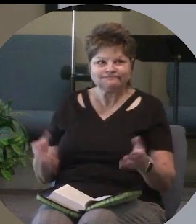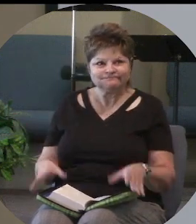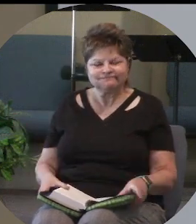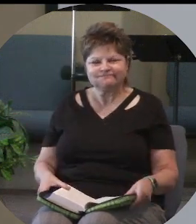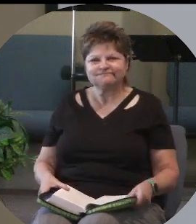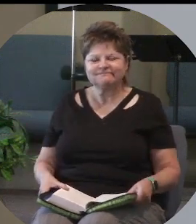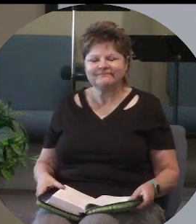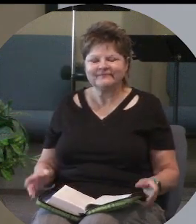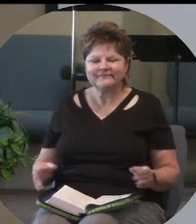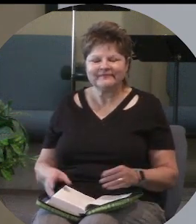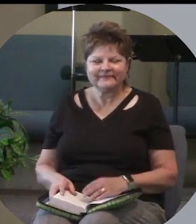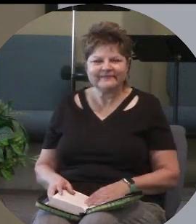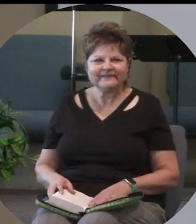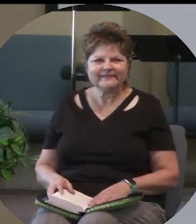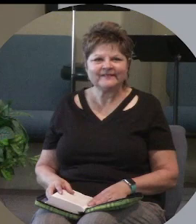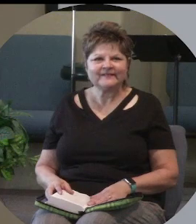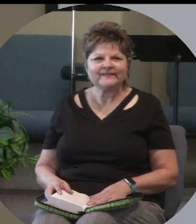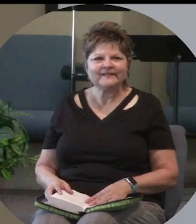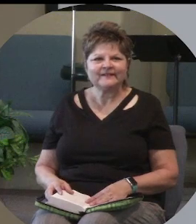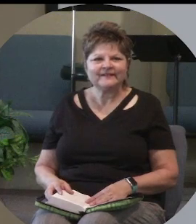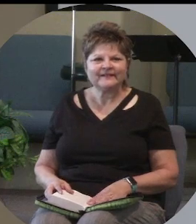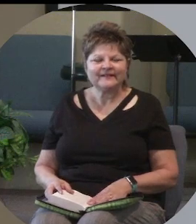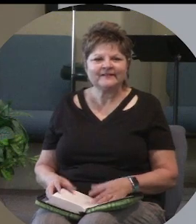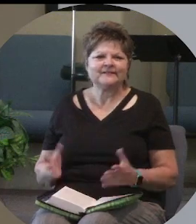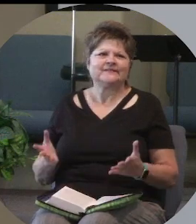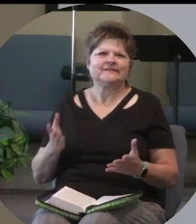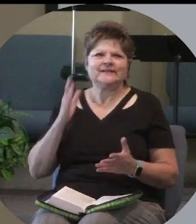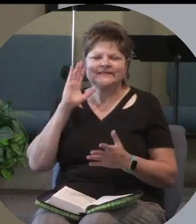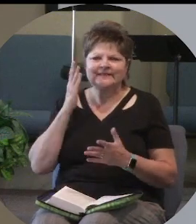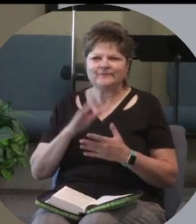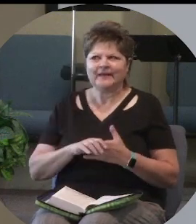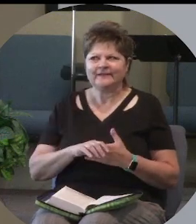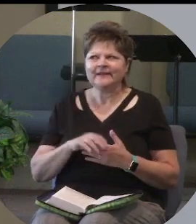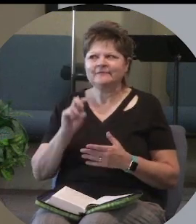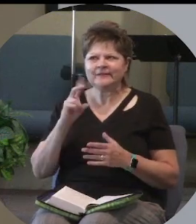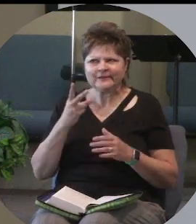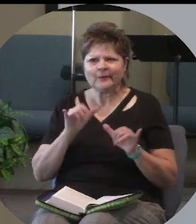You know, there's just, seemed like a double standard.